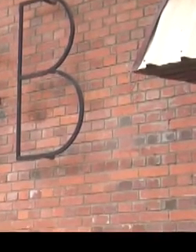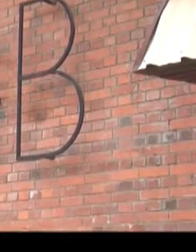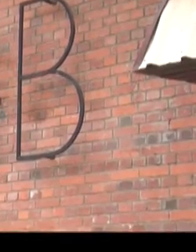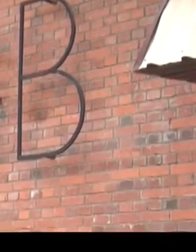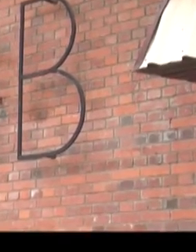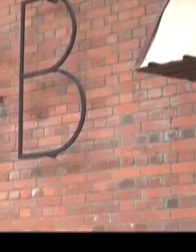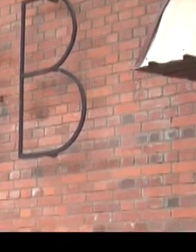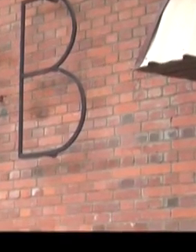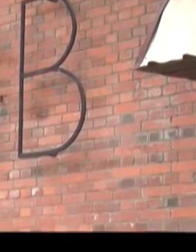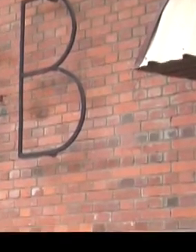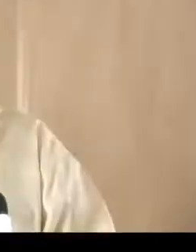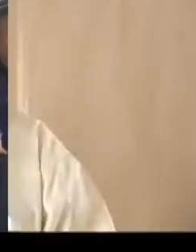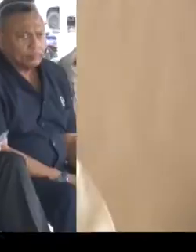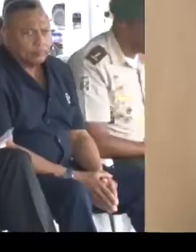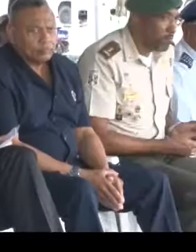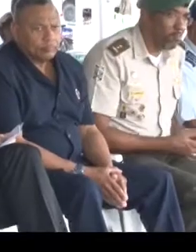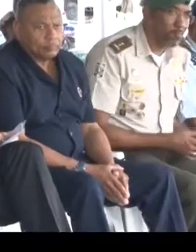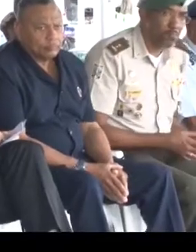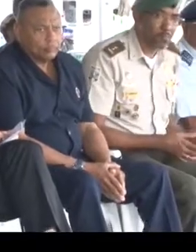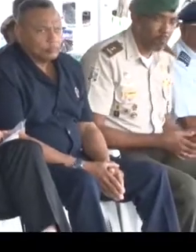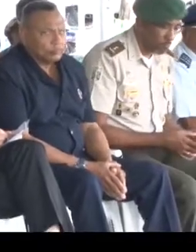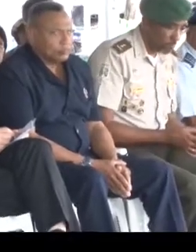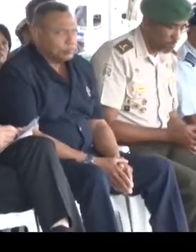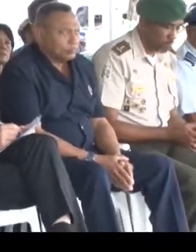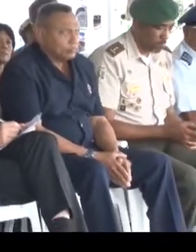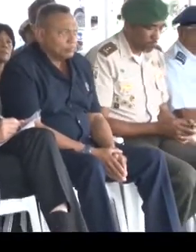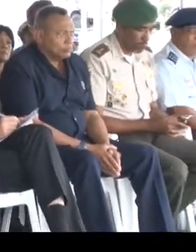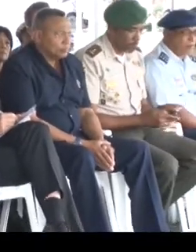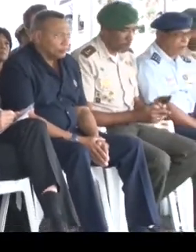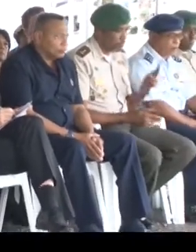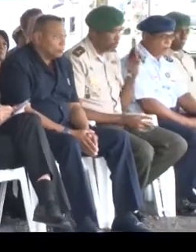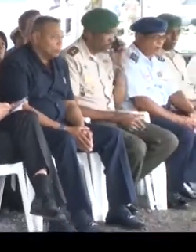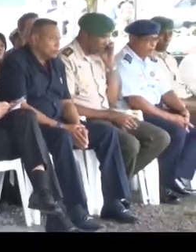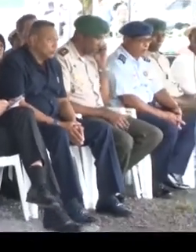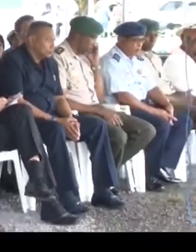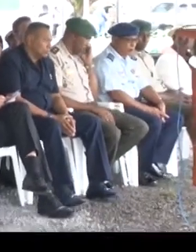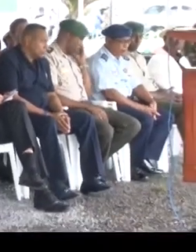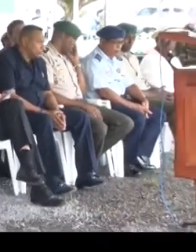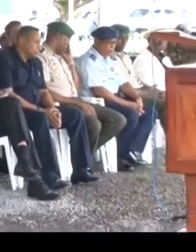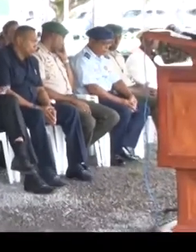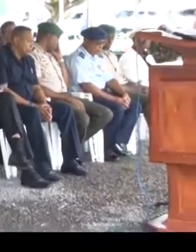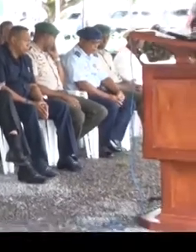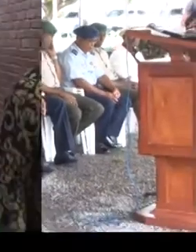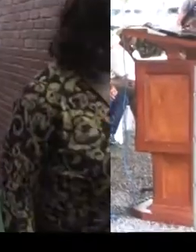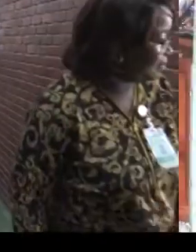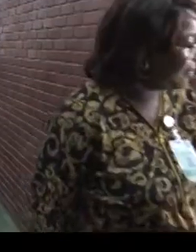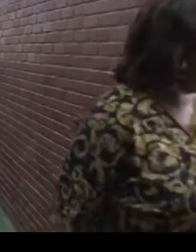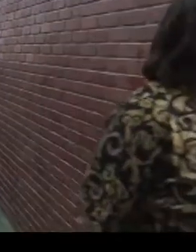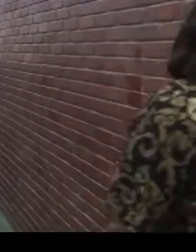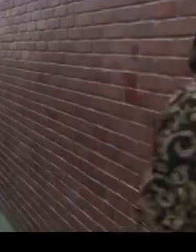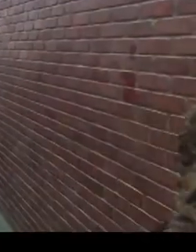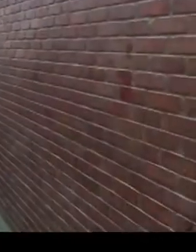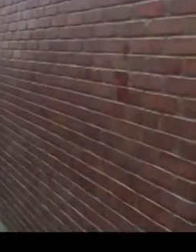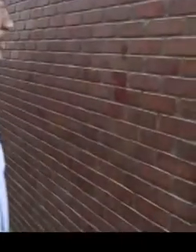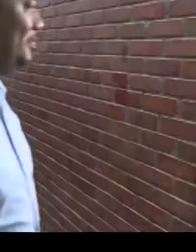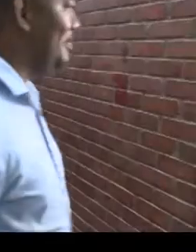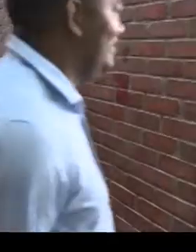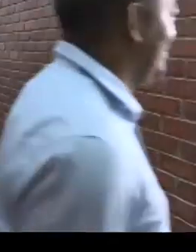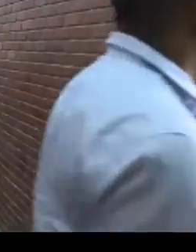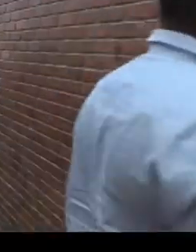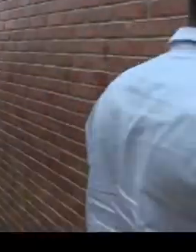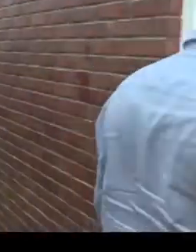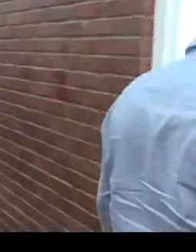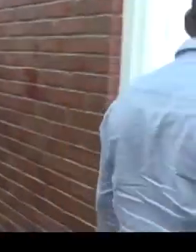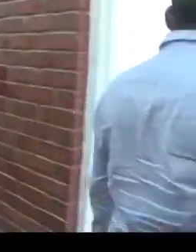revaluation program. End of World War II commemorated yesterday. Albina Medical Center